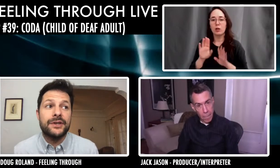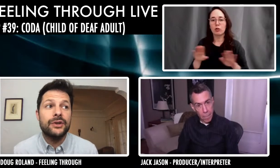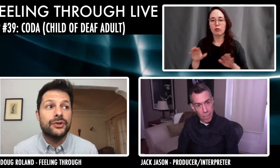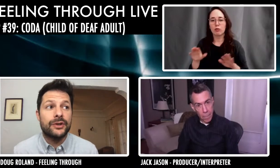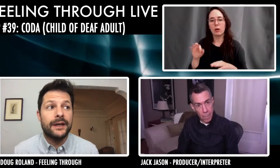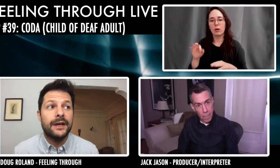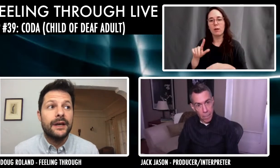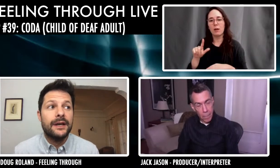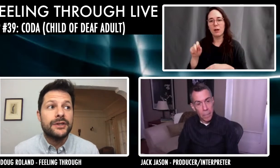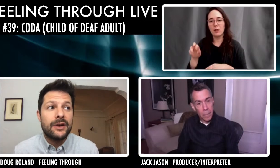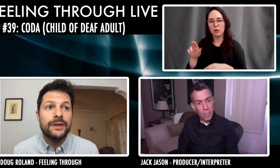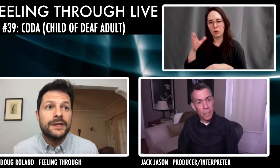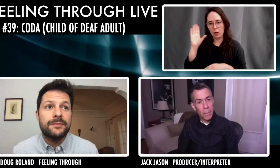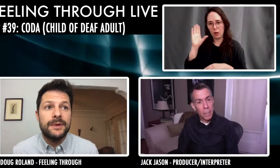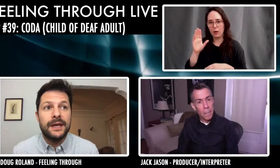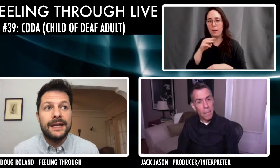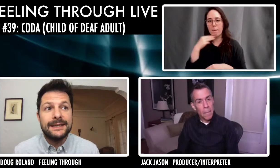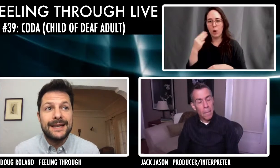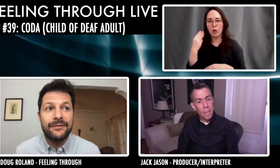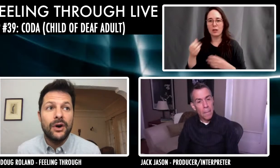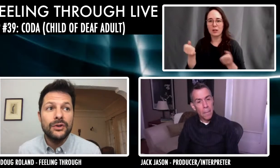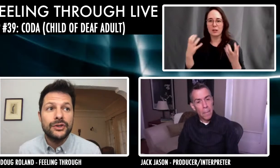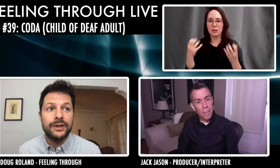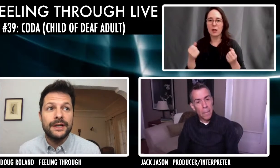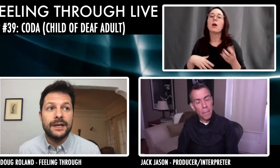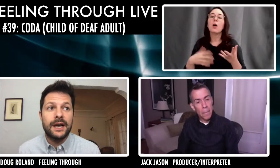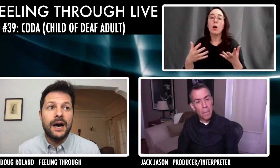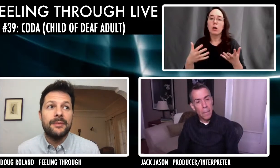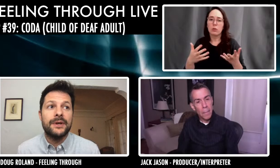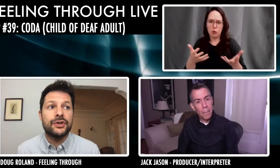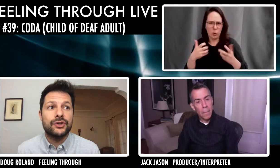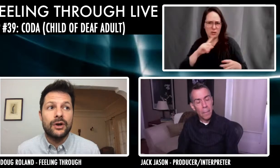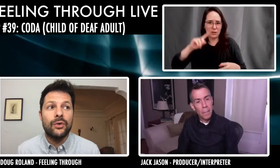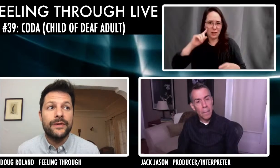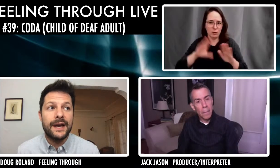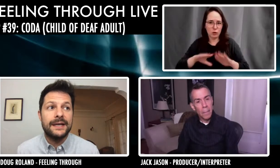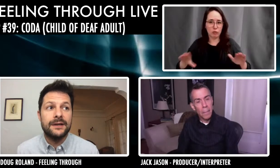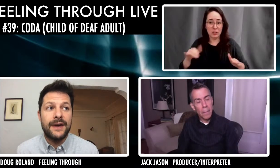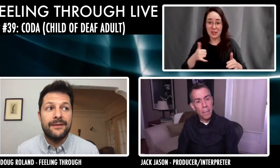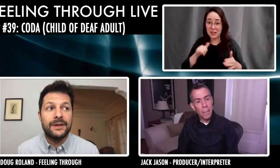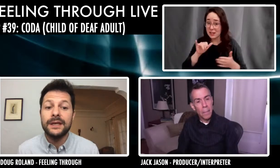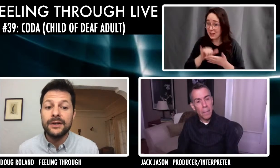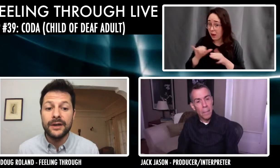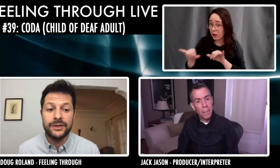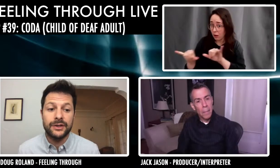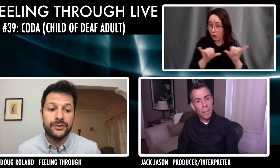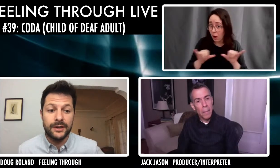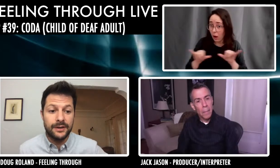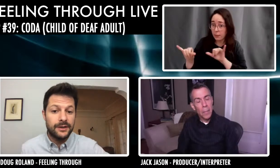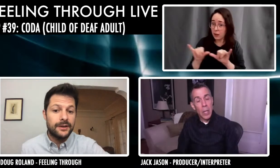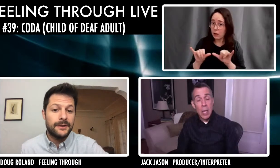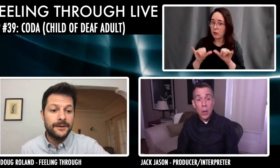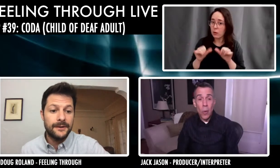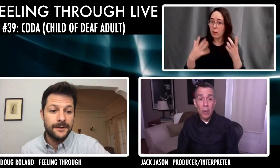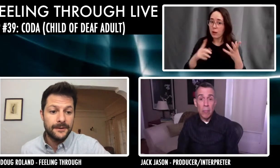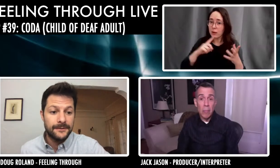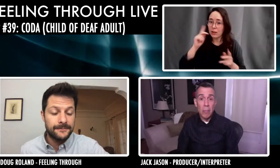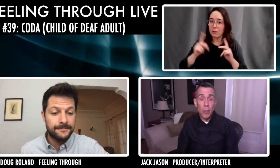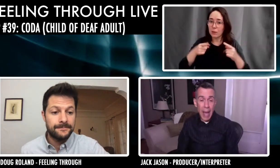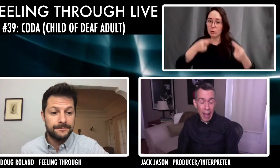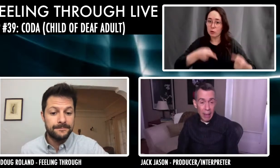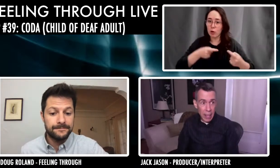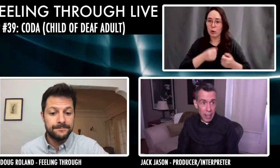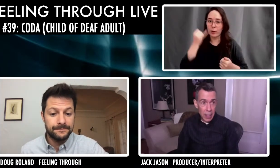deaf children. Generally speaking in deaf culture, is it common to struggle with the idea of having hearing children? Well,